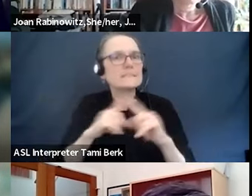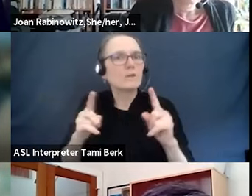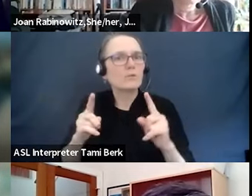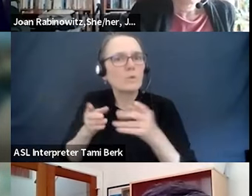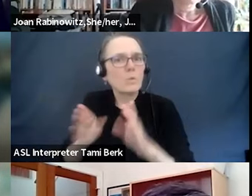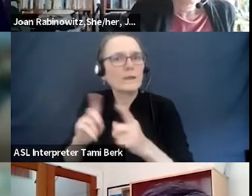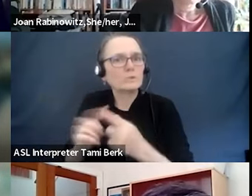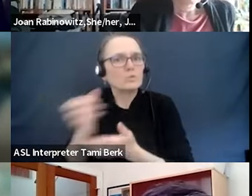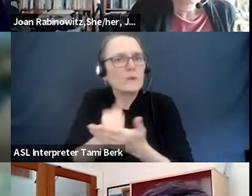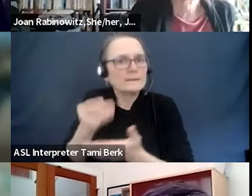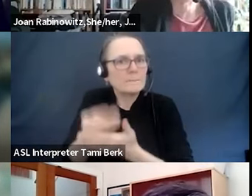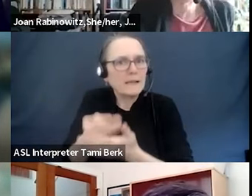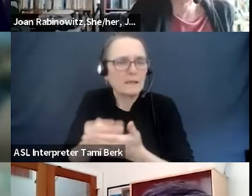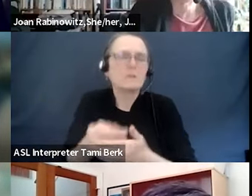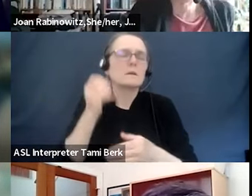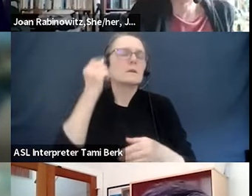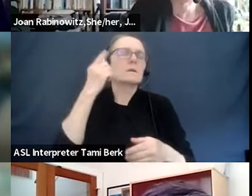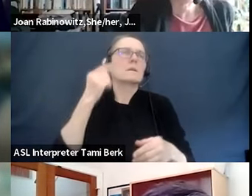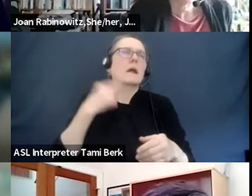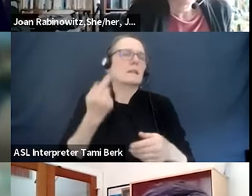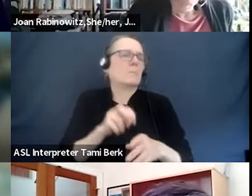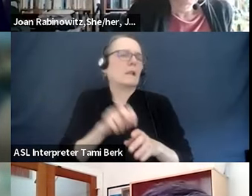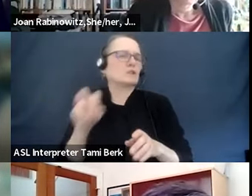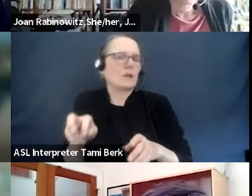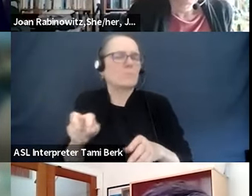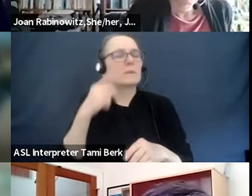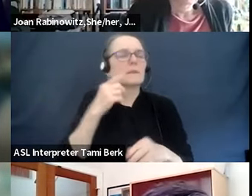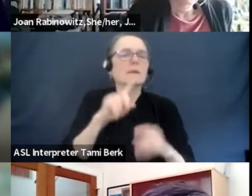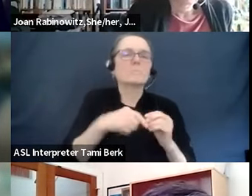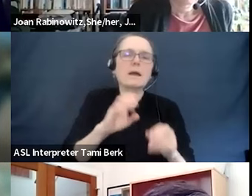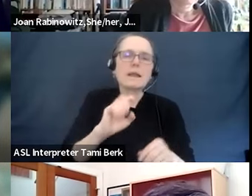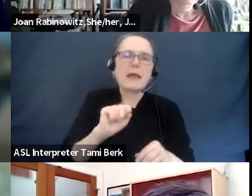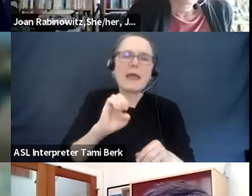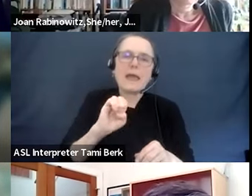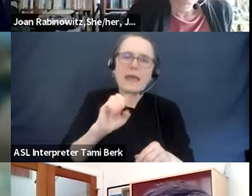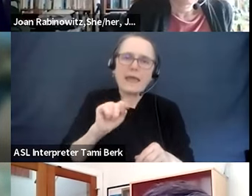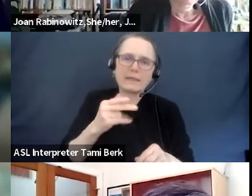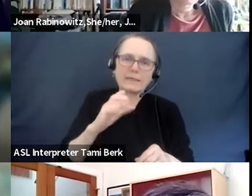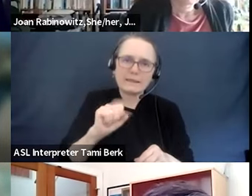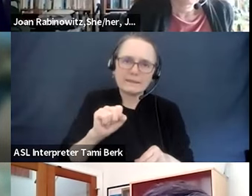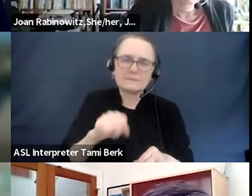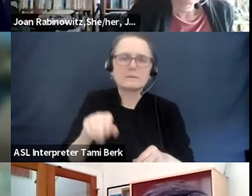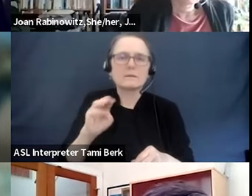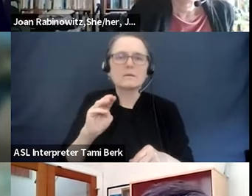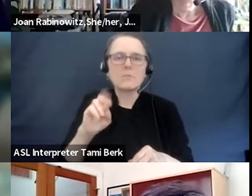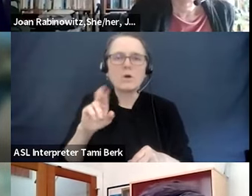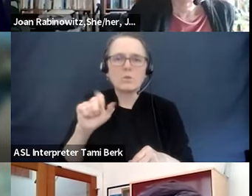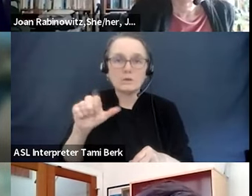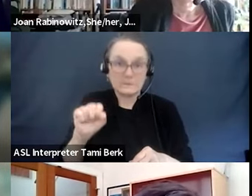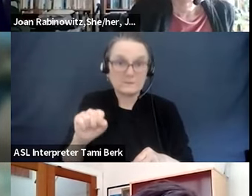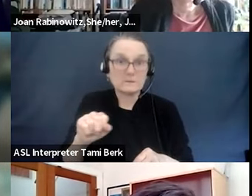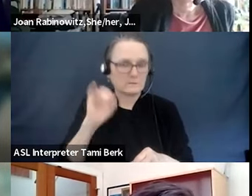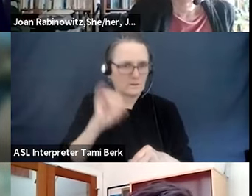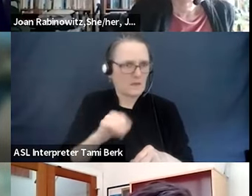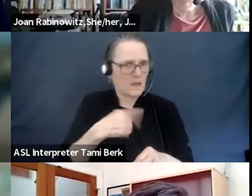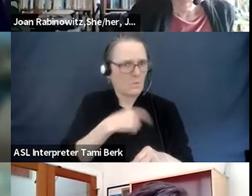ethical and moral position into the business position. I think that equity is going to diversify how